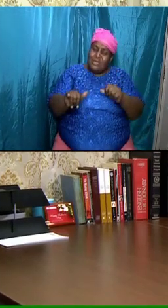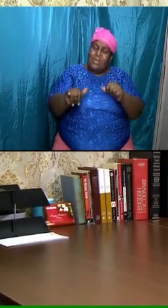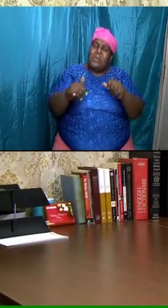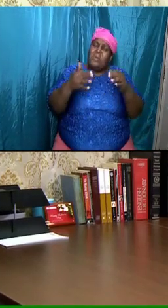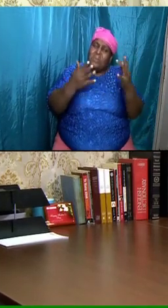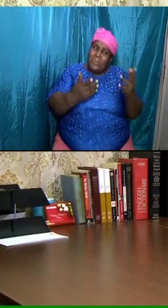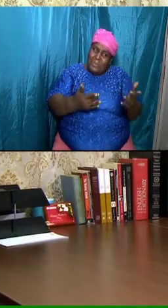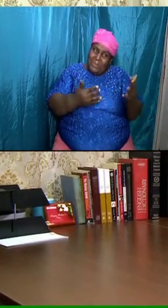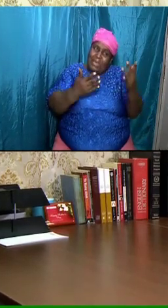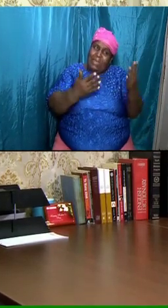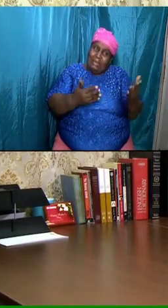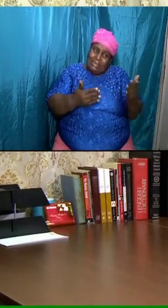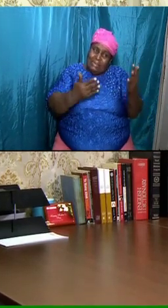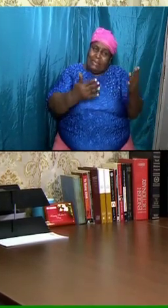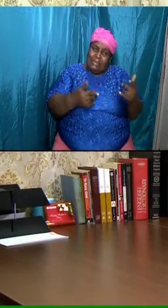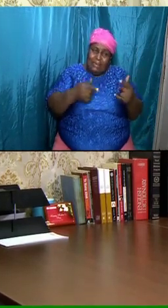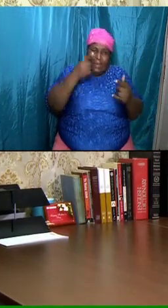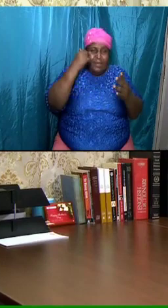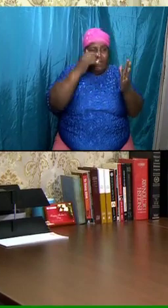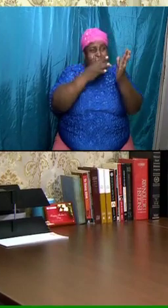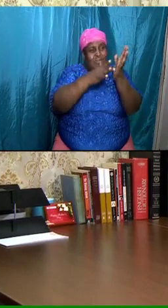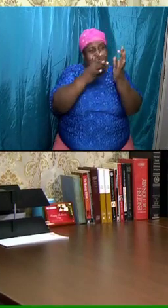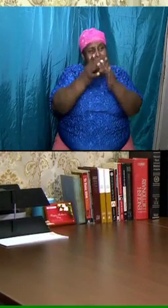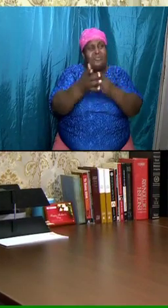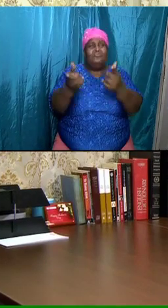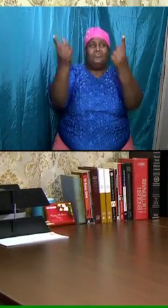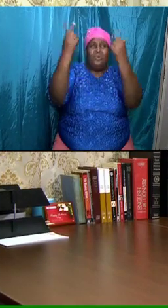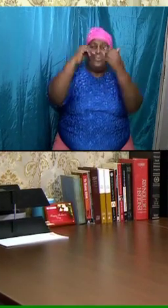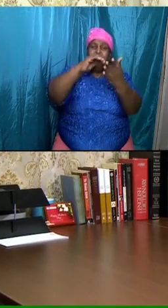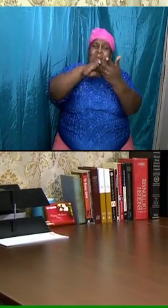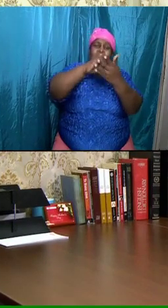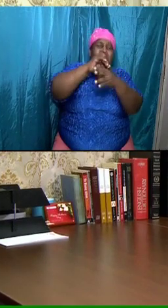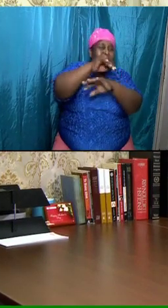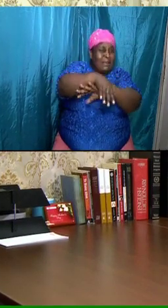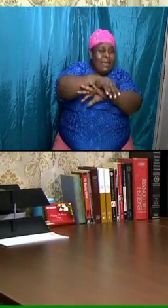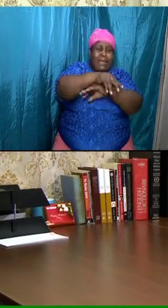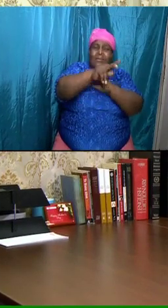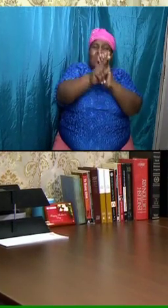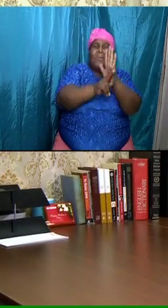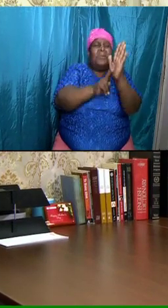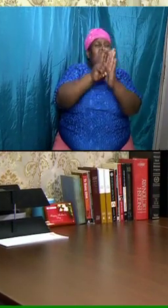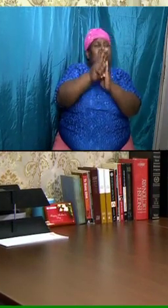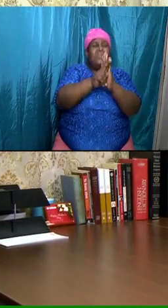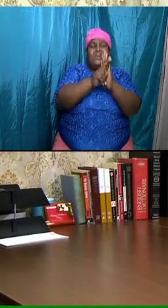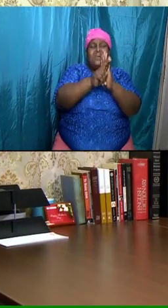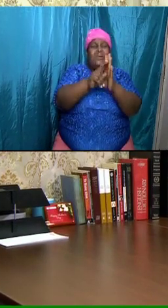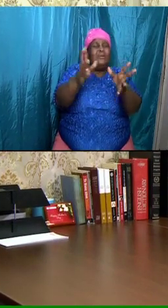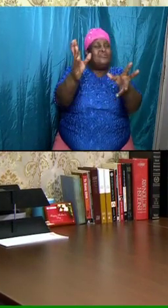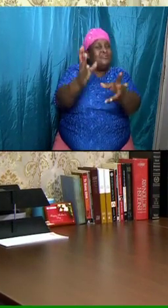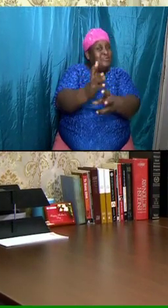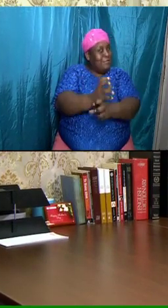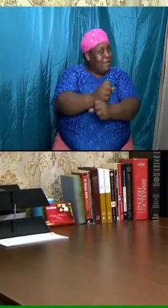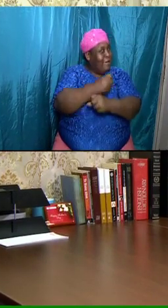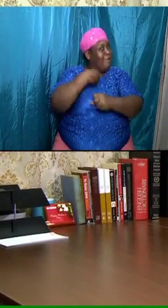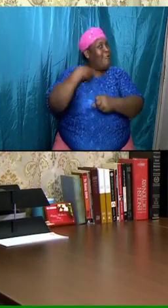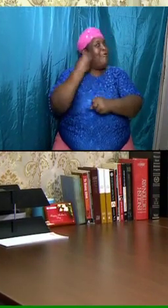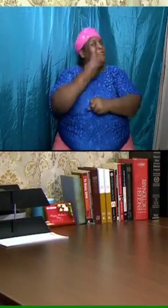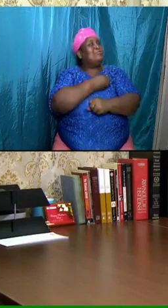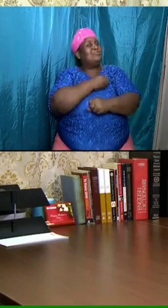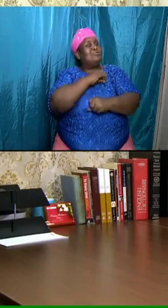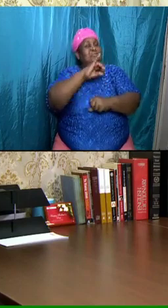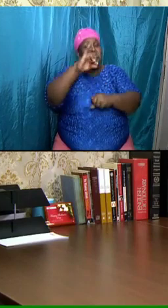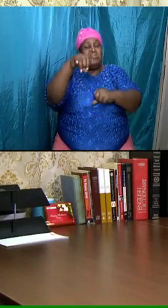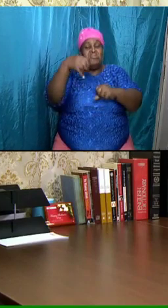waiting for him to come at that midnight hour to take us just like the bridegroom of